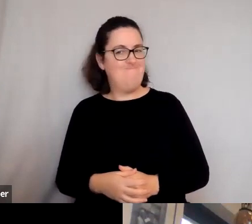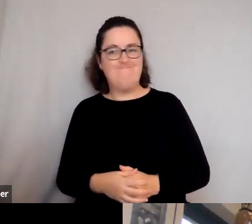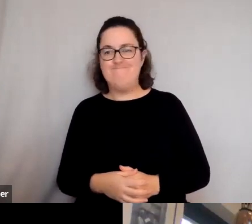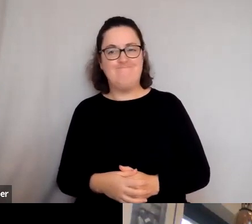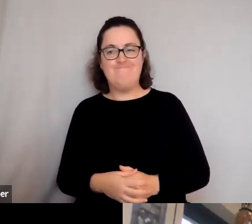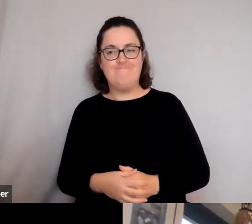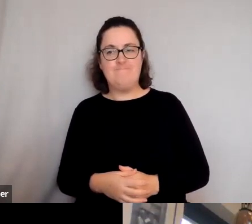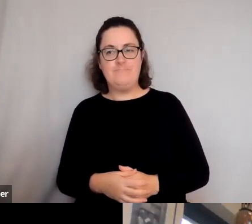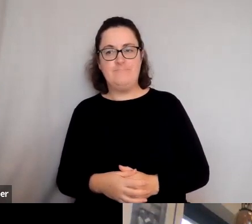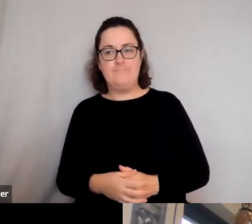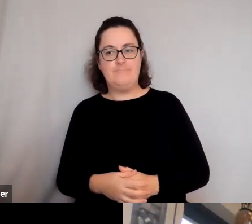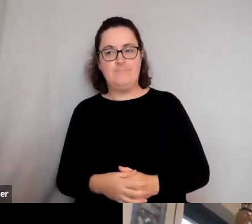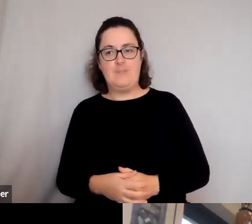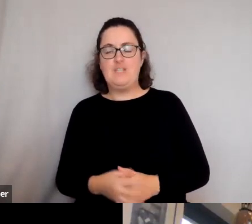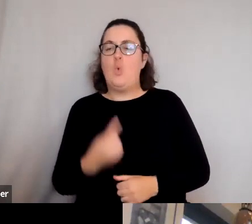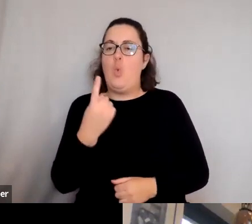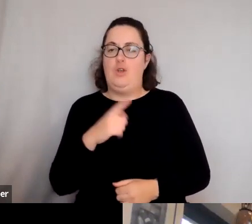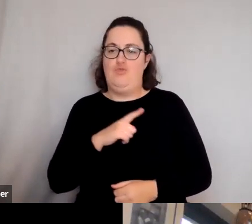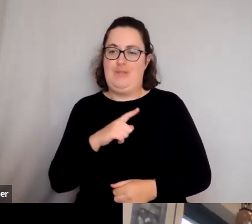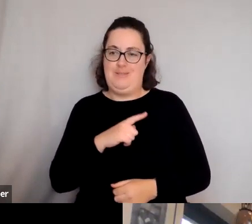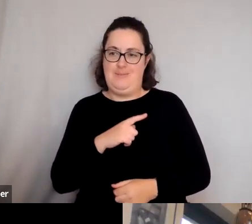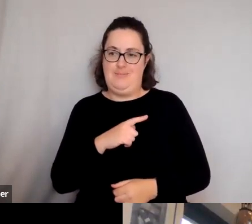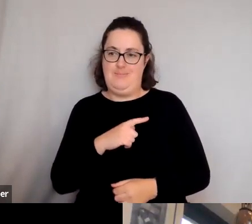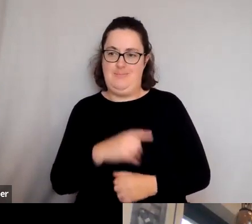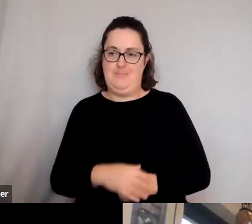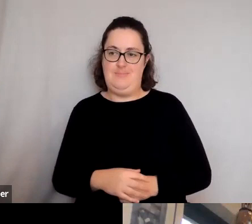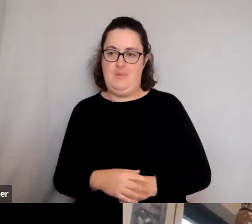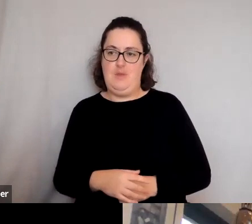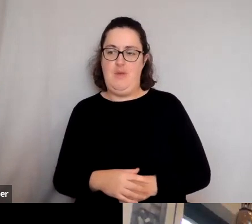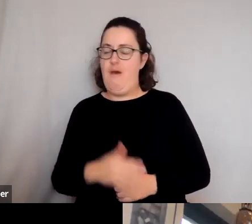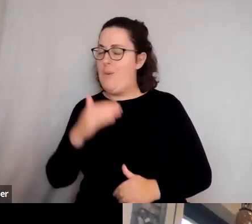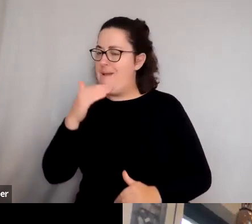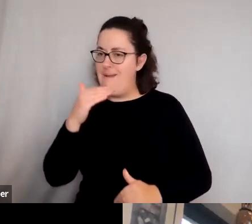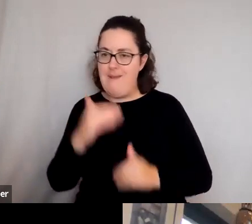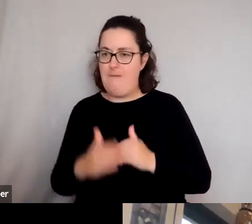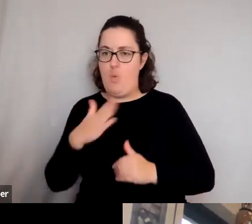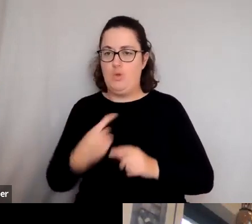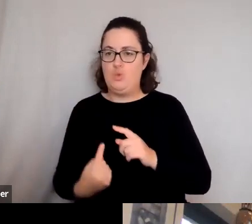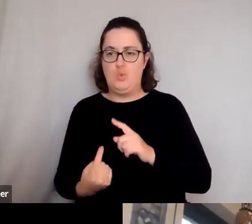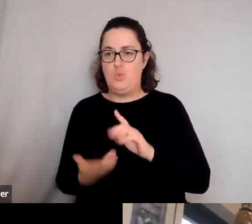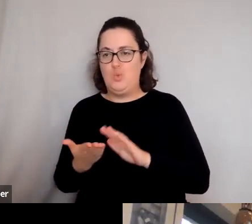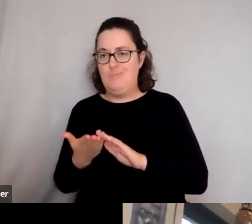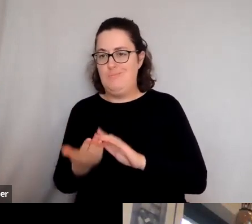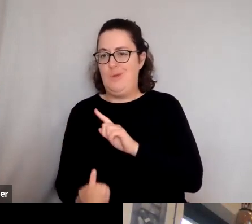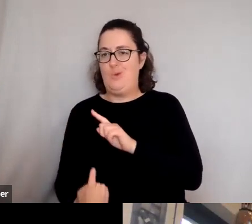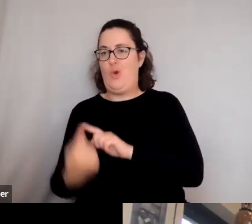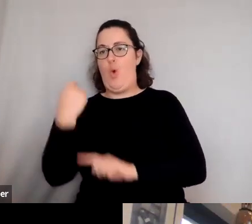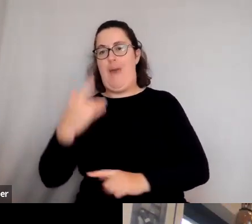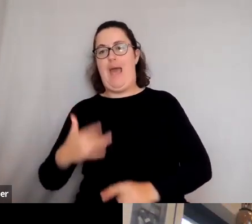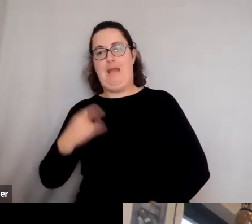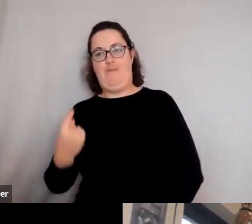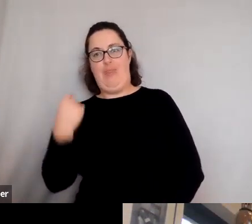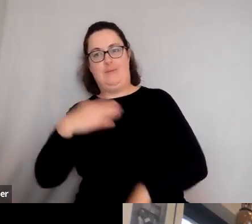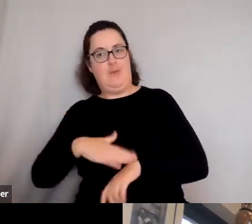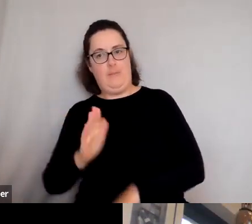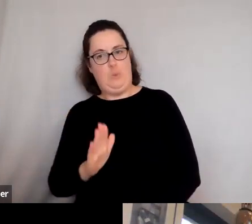it's, it's only one of the reasons, but is one, why I'd never, ever, ever want to go back there. I mean, in terms